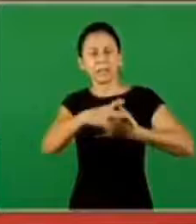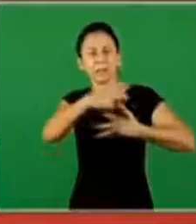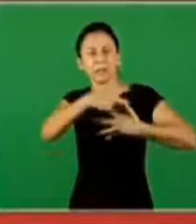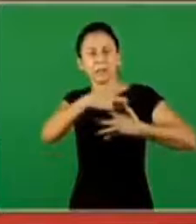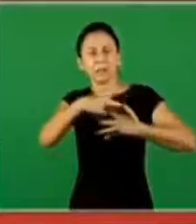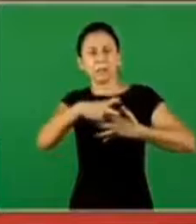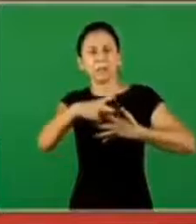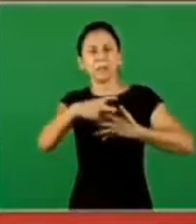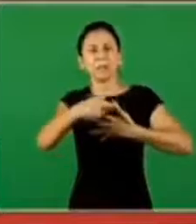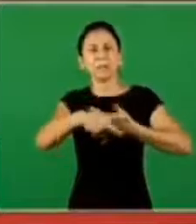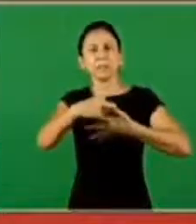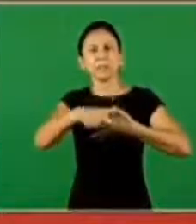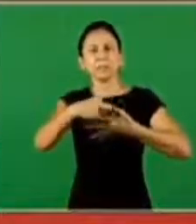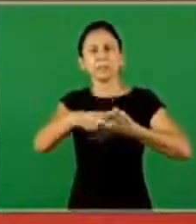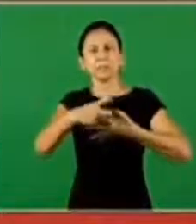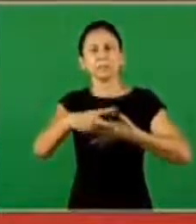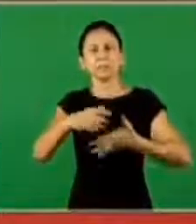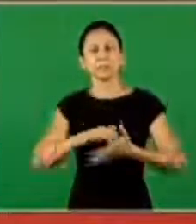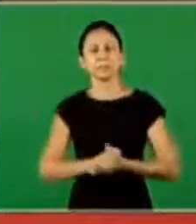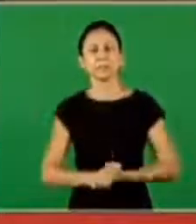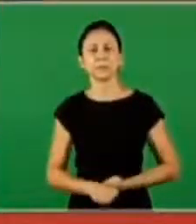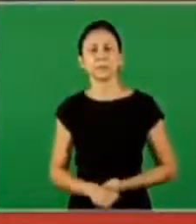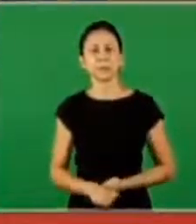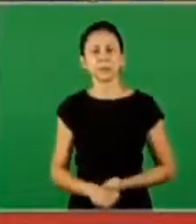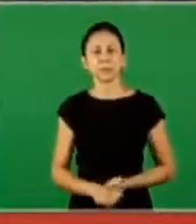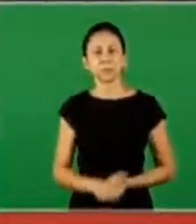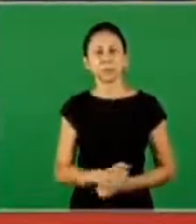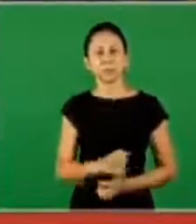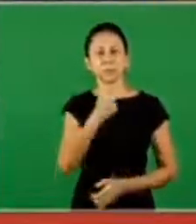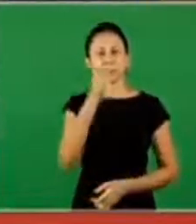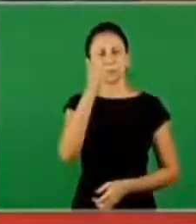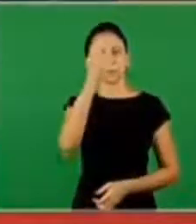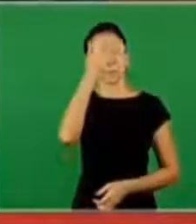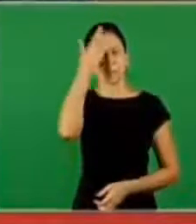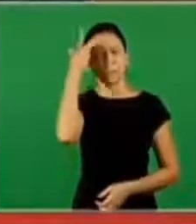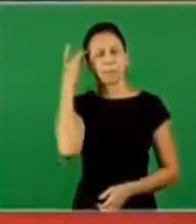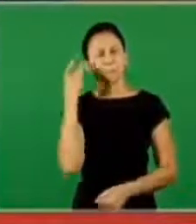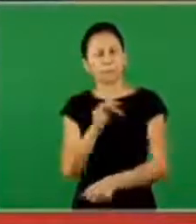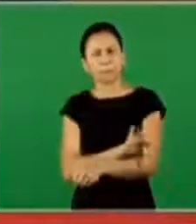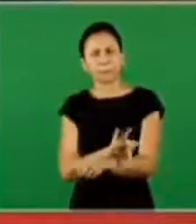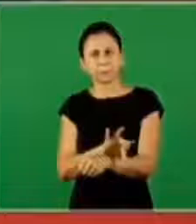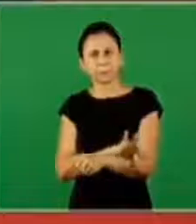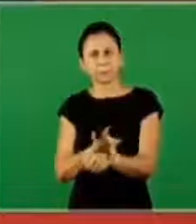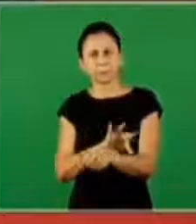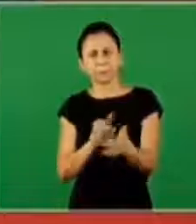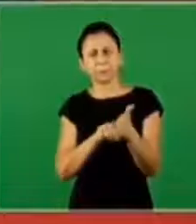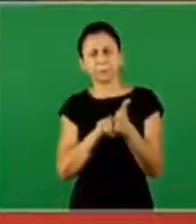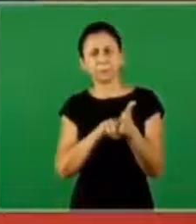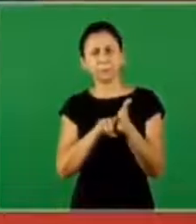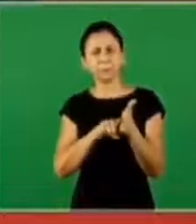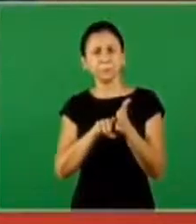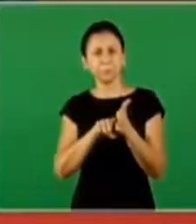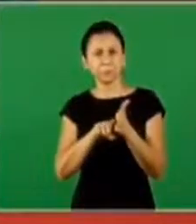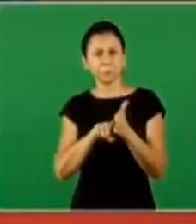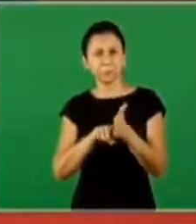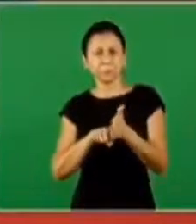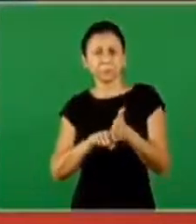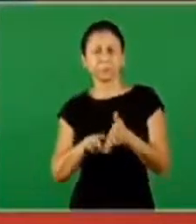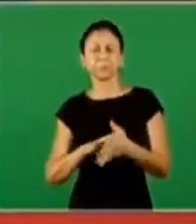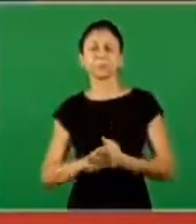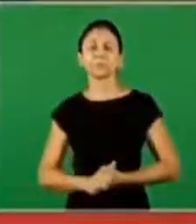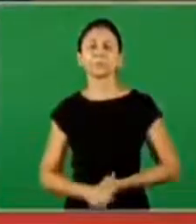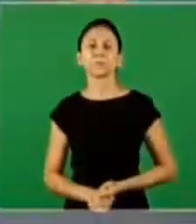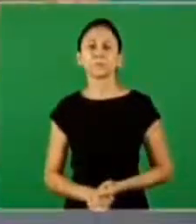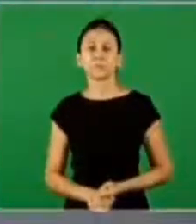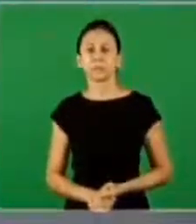physicist that man Lawrence he said observator and he said when see two